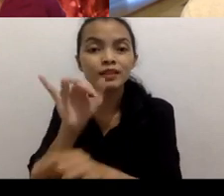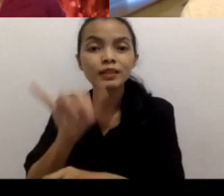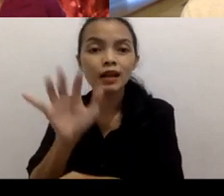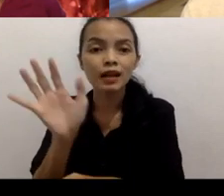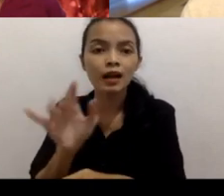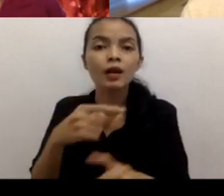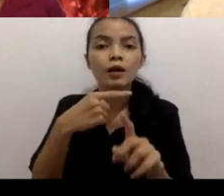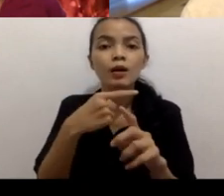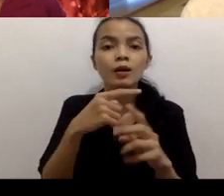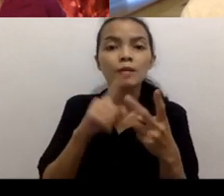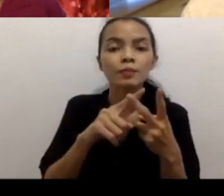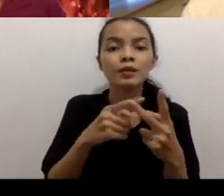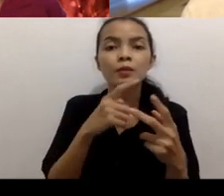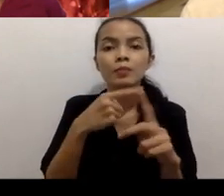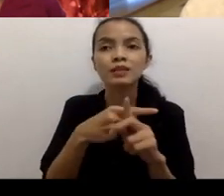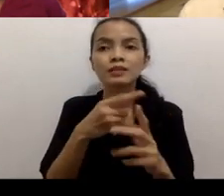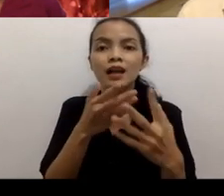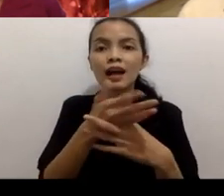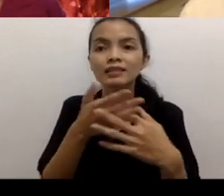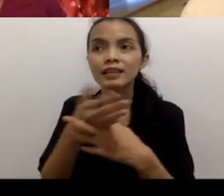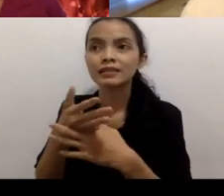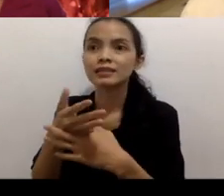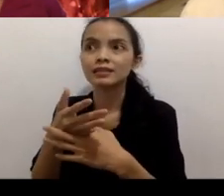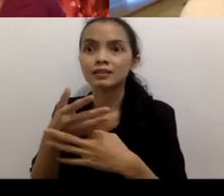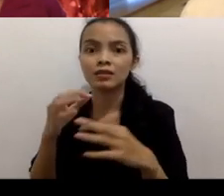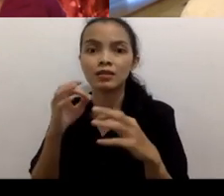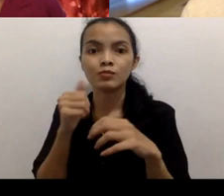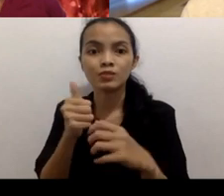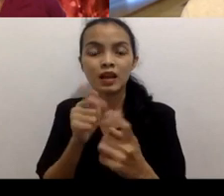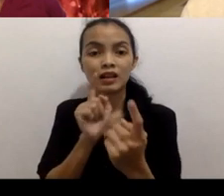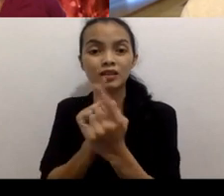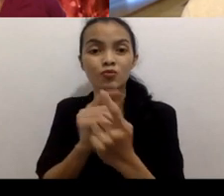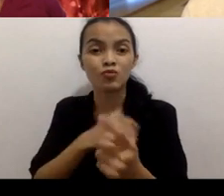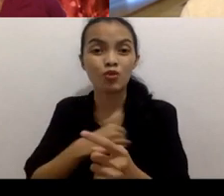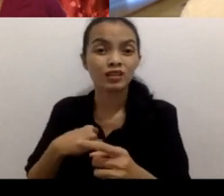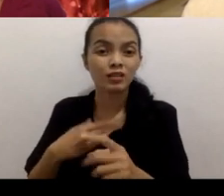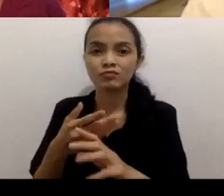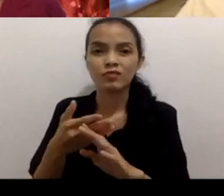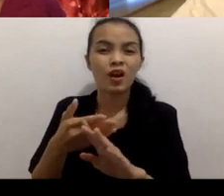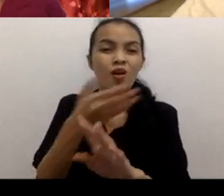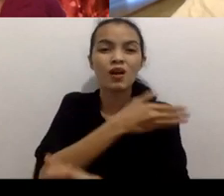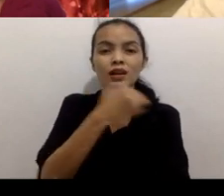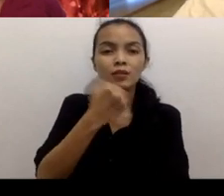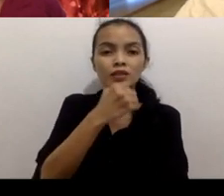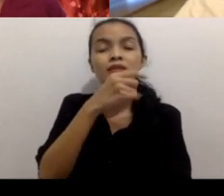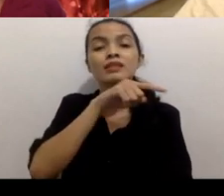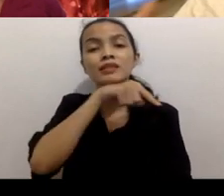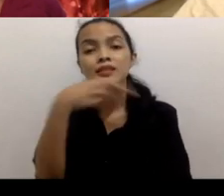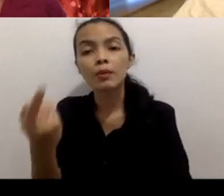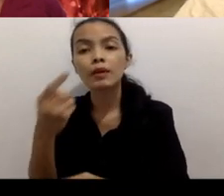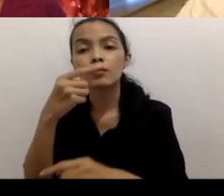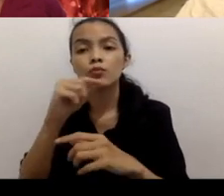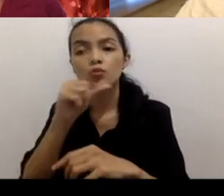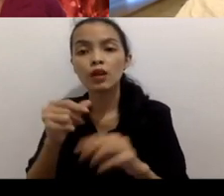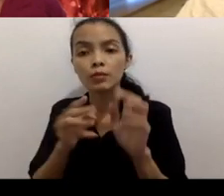any gain access to any whistleblower doctors to talk about the early days until March and by that time things have calmed down and then